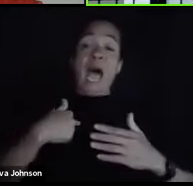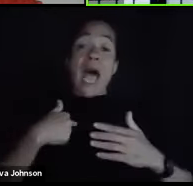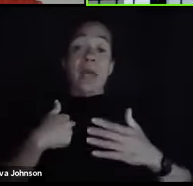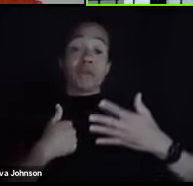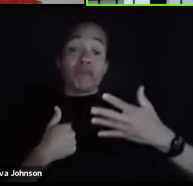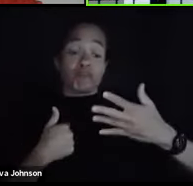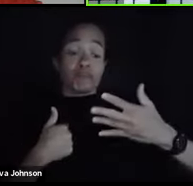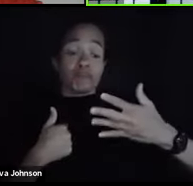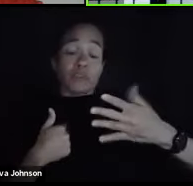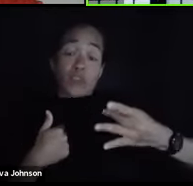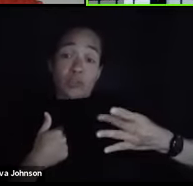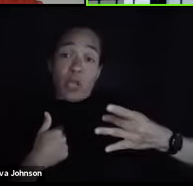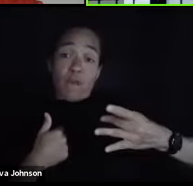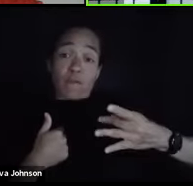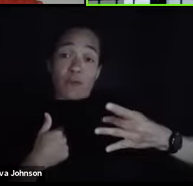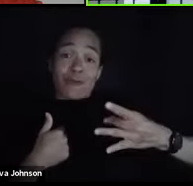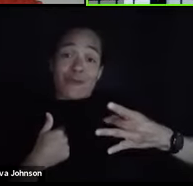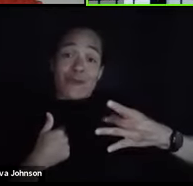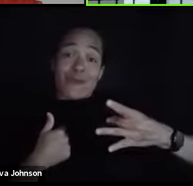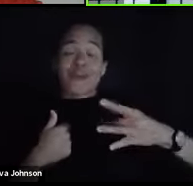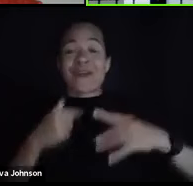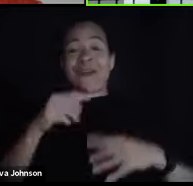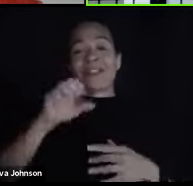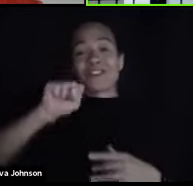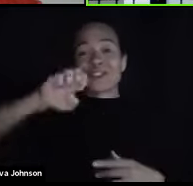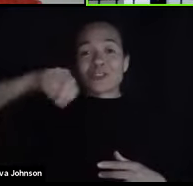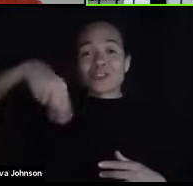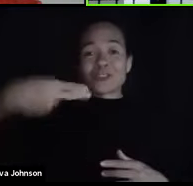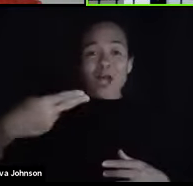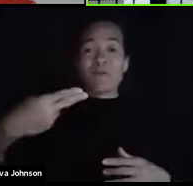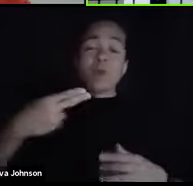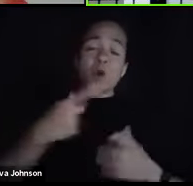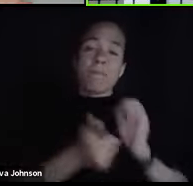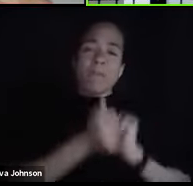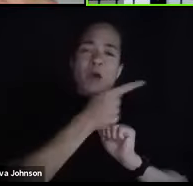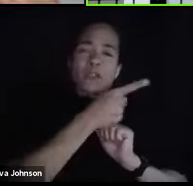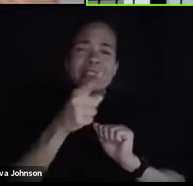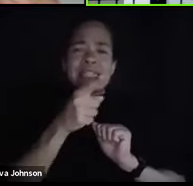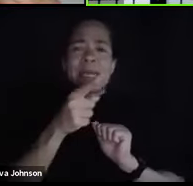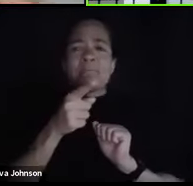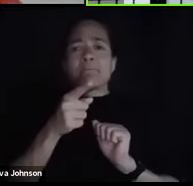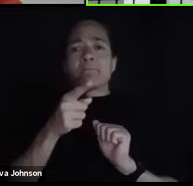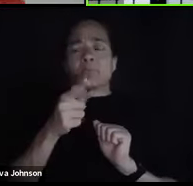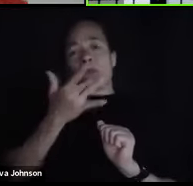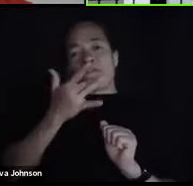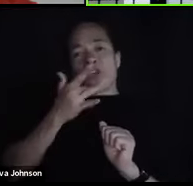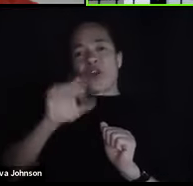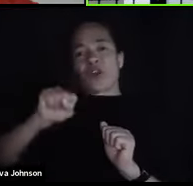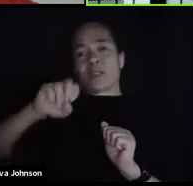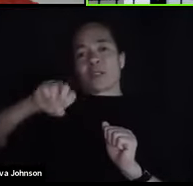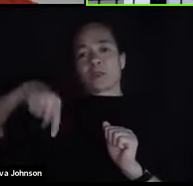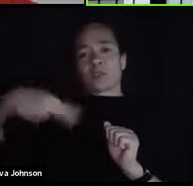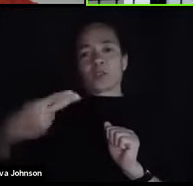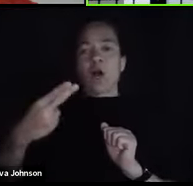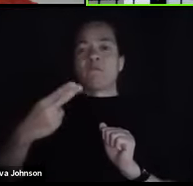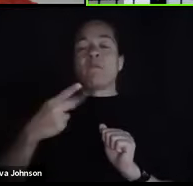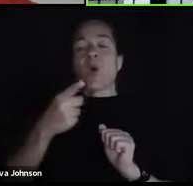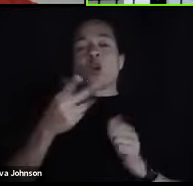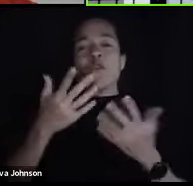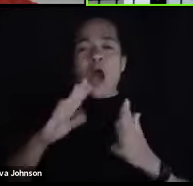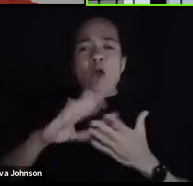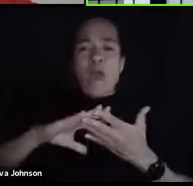most people want, at least sophomore, junior level, where you have learned how to wade through